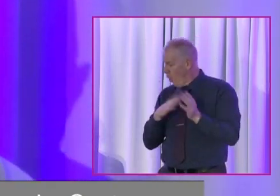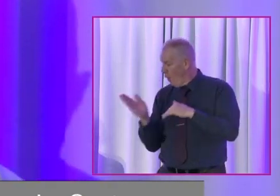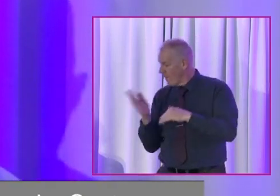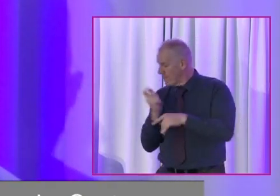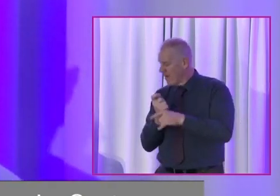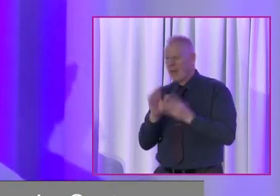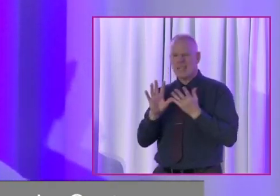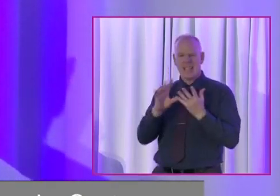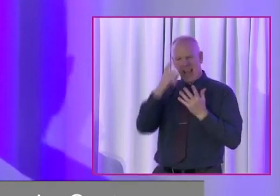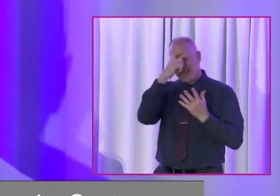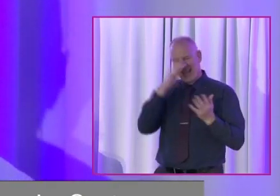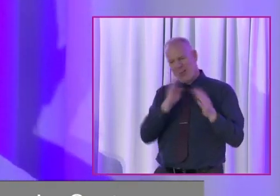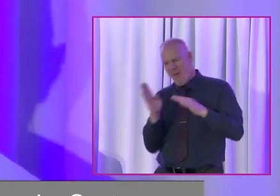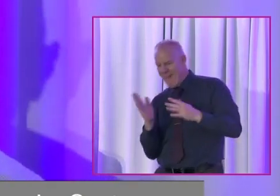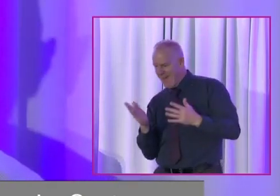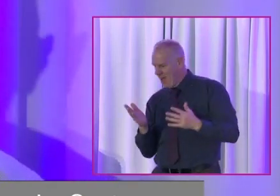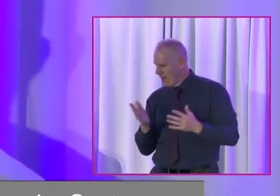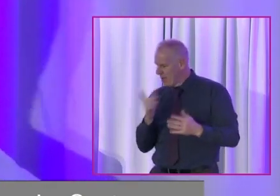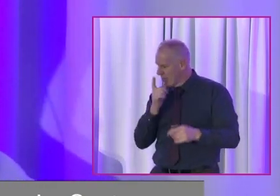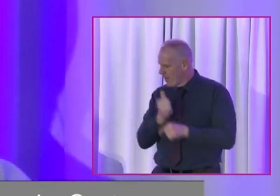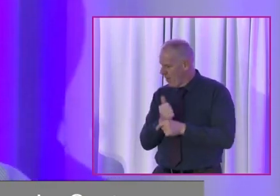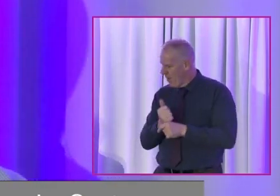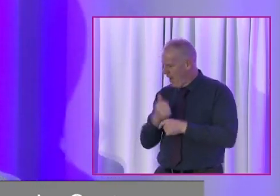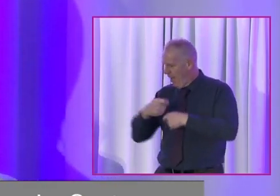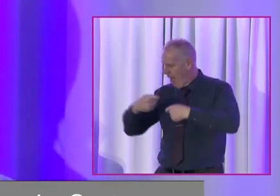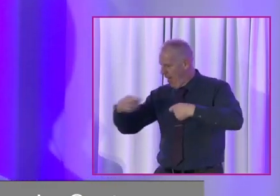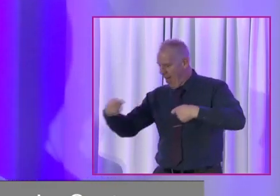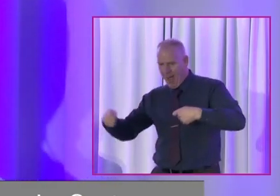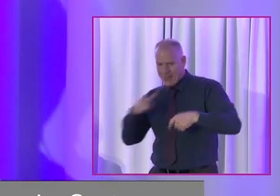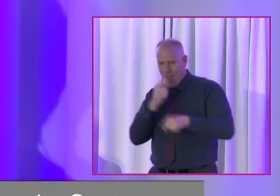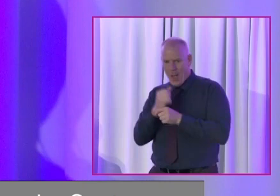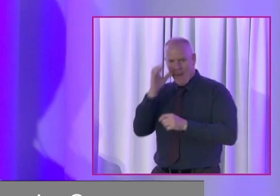No? I've got 10, 11 seconds. I could talk about Napoleon if you want.